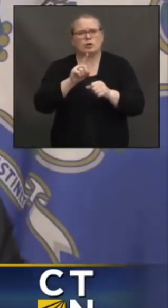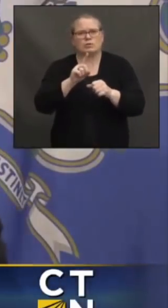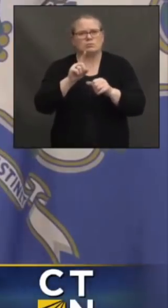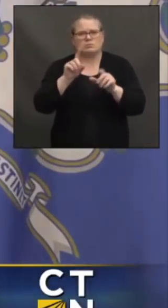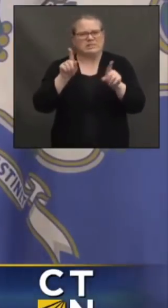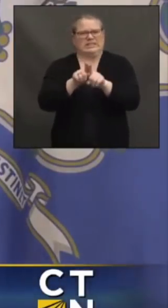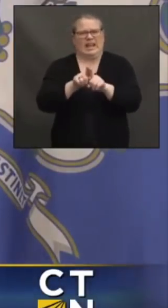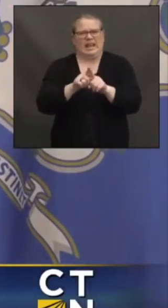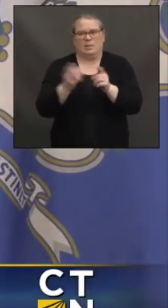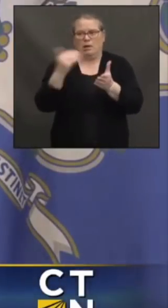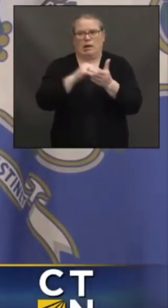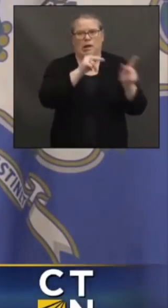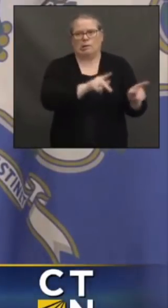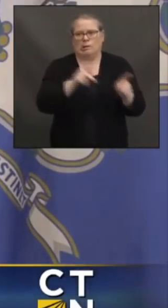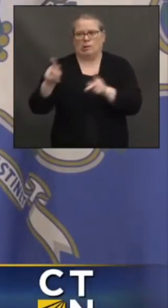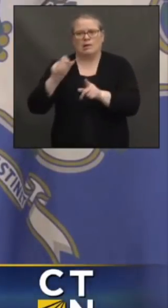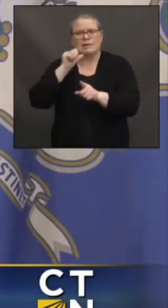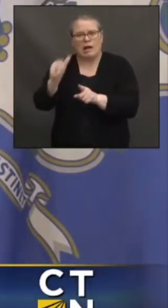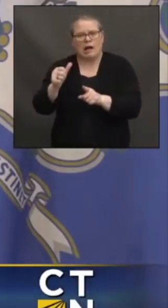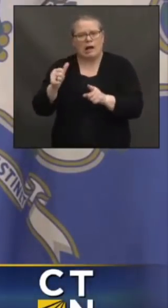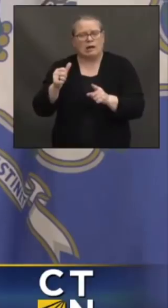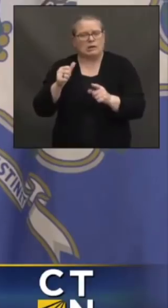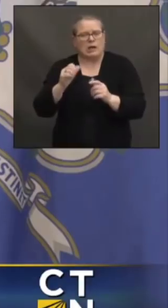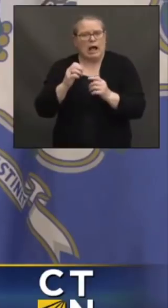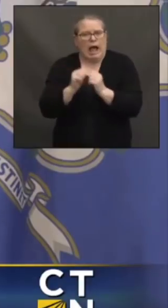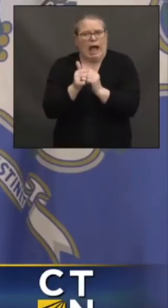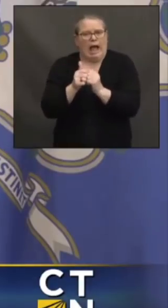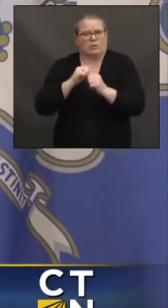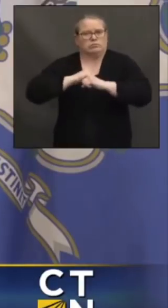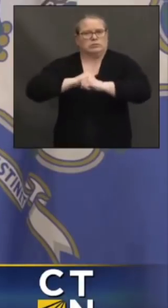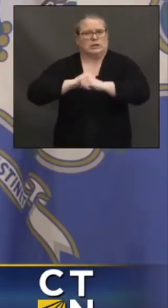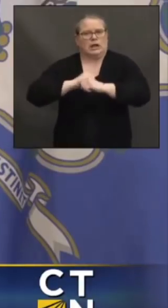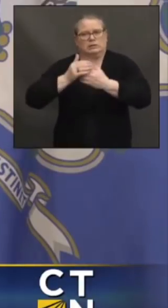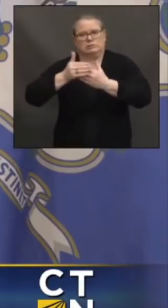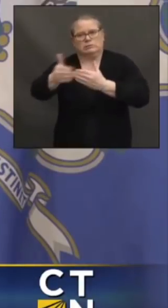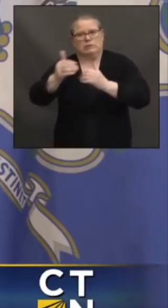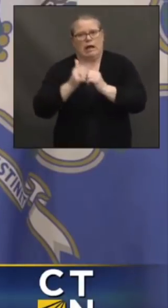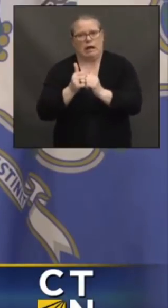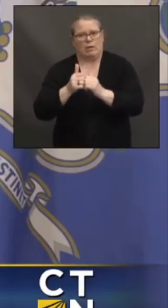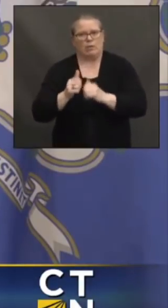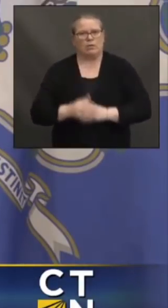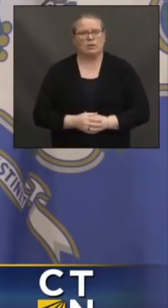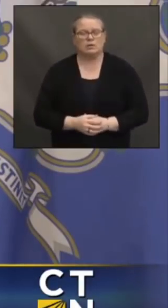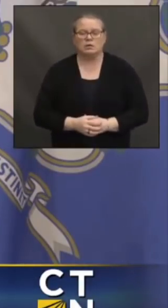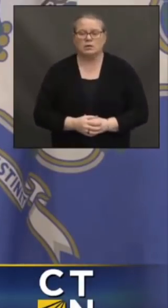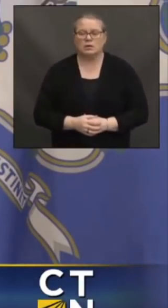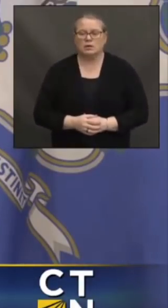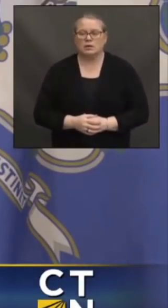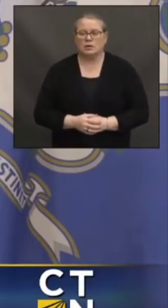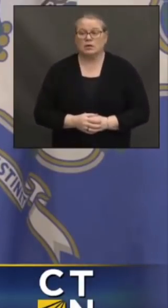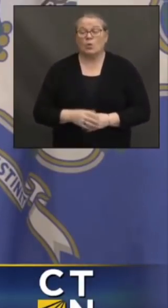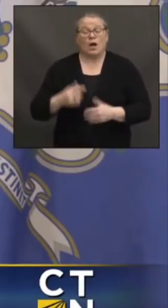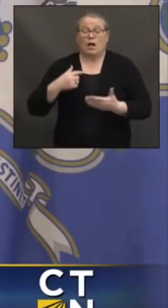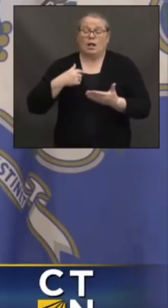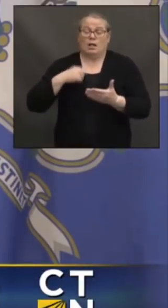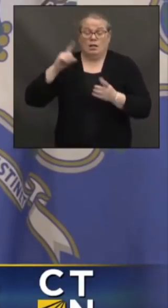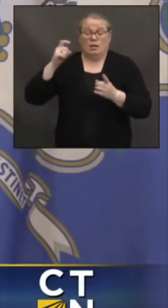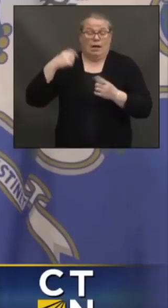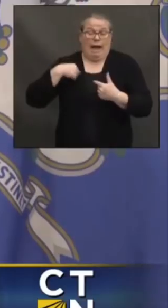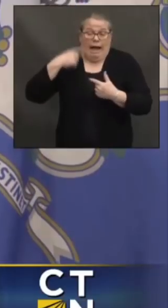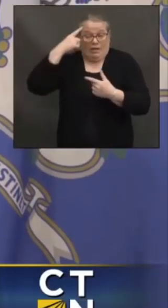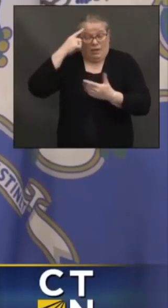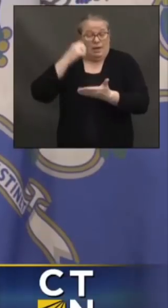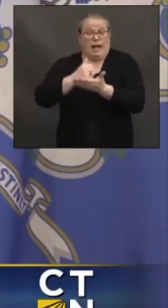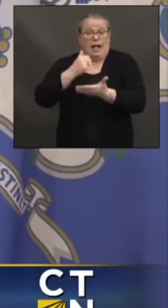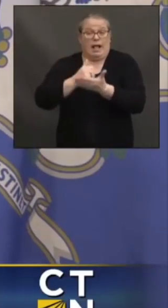helpful that the American Rescue Plan is two and three years out. I mean, it would have been really hard on us if it went